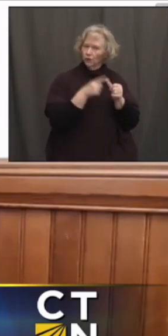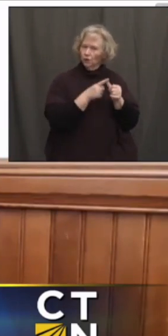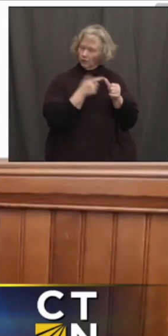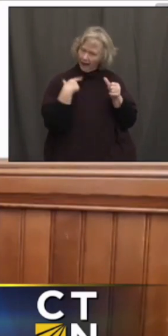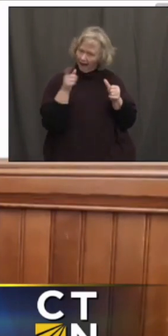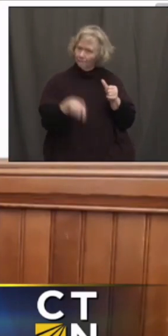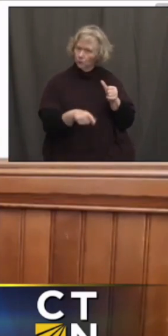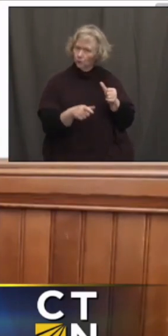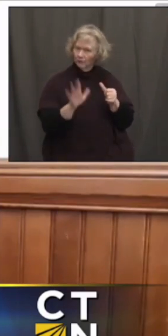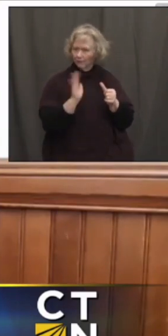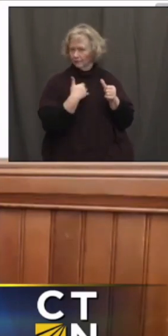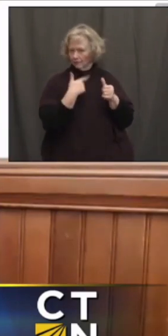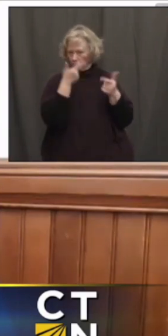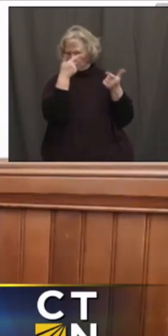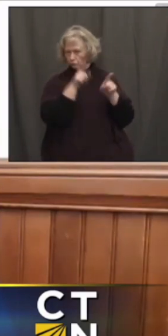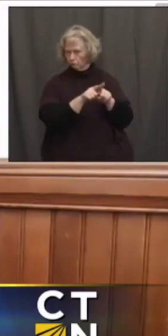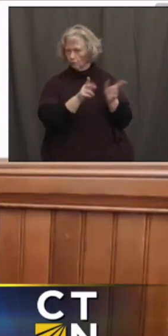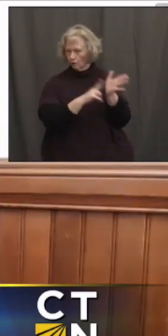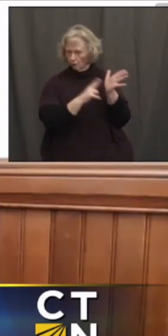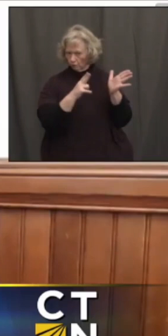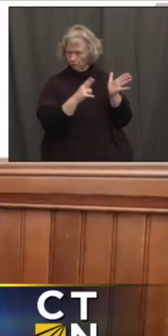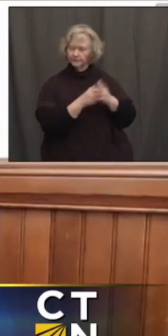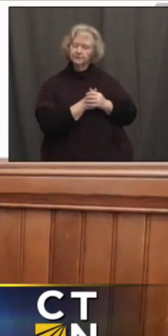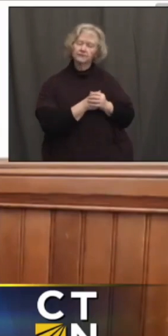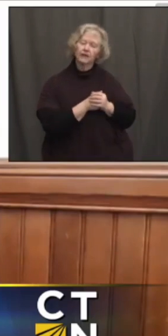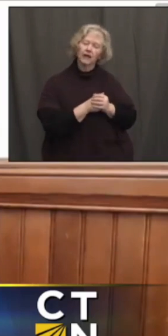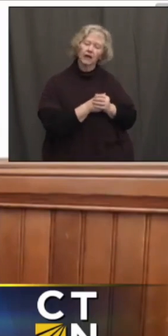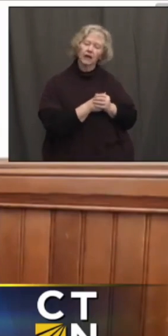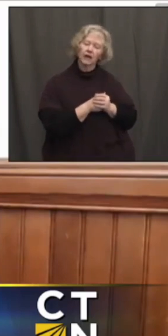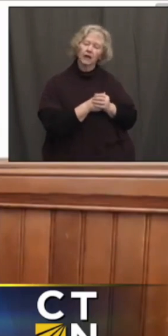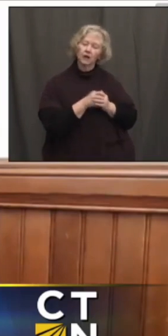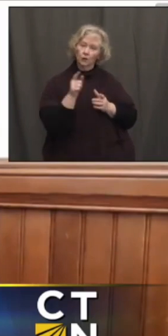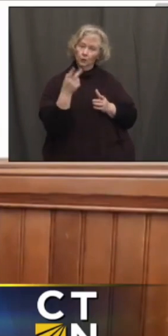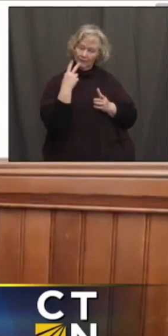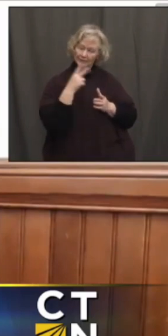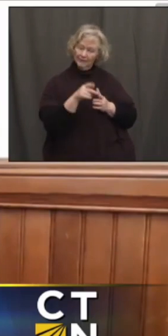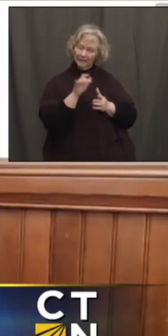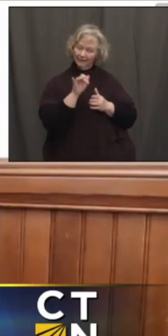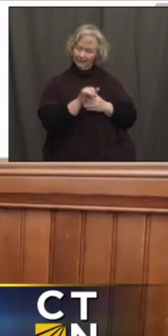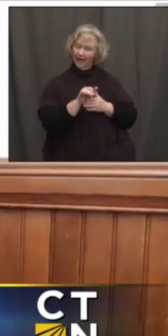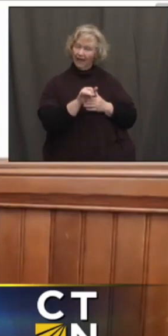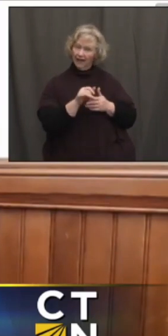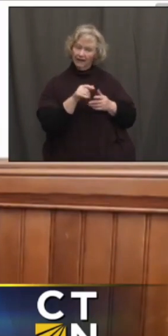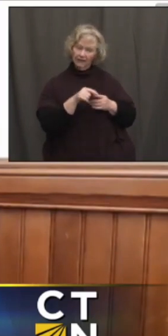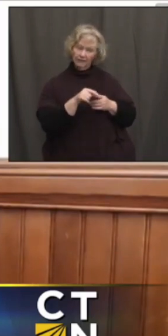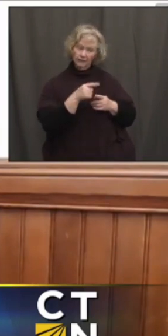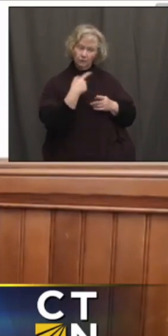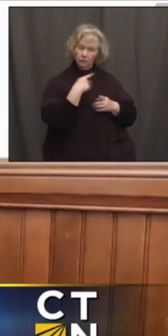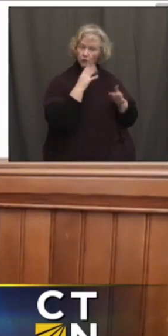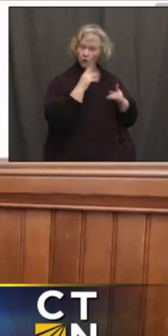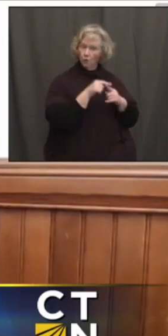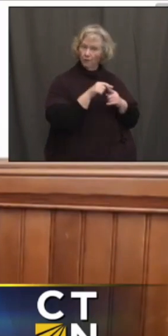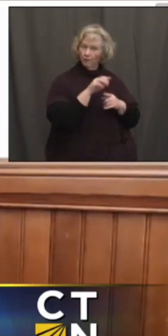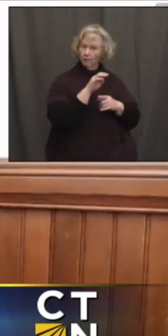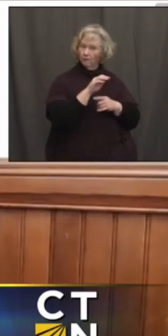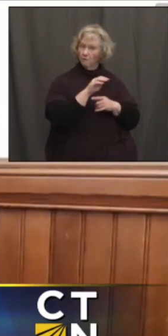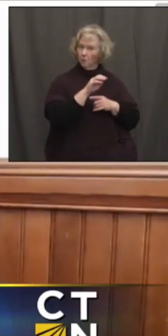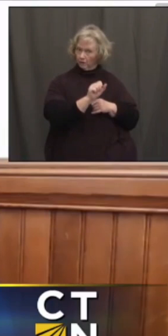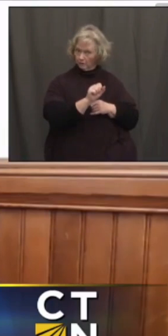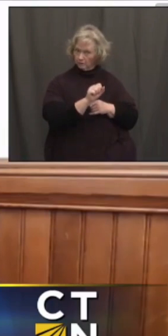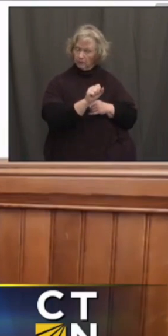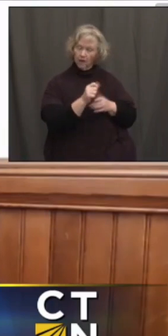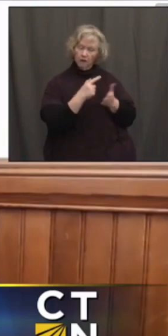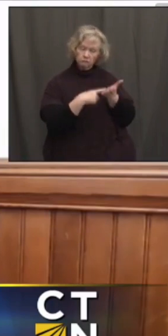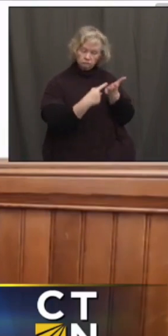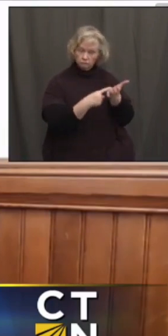start with them. As you saw from the agreement that we put out with the Mohegan tribal nation, and it is our hope that